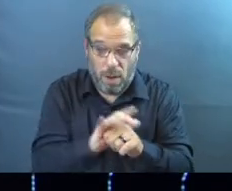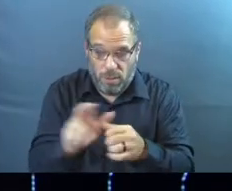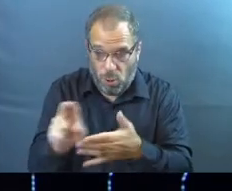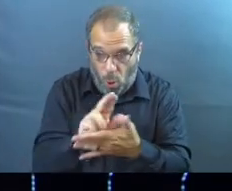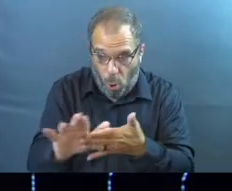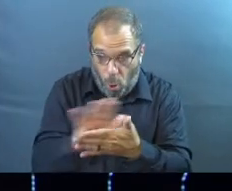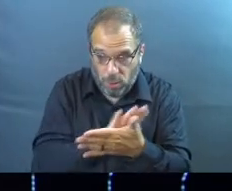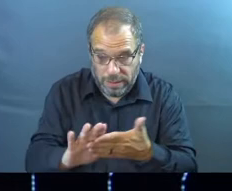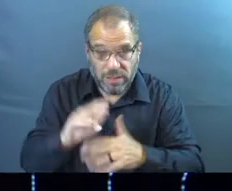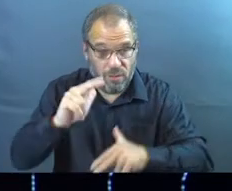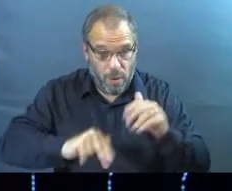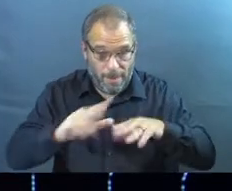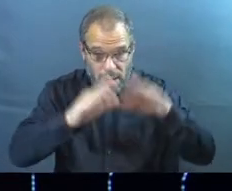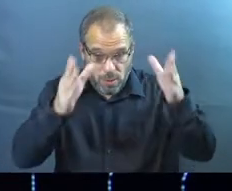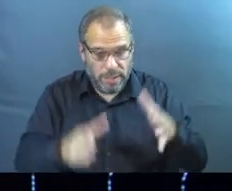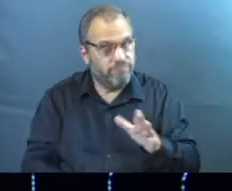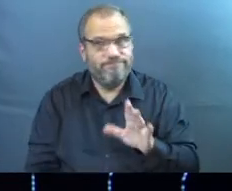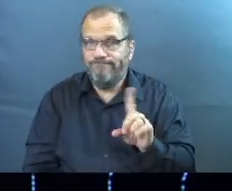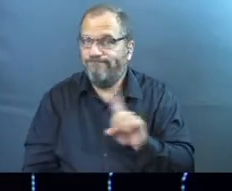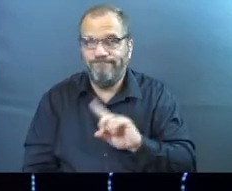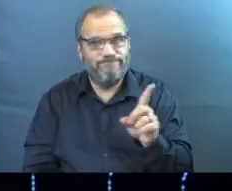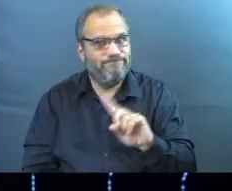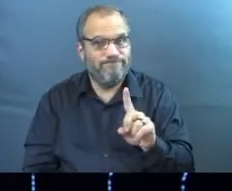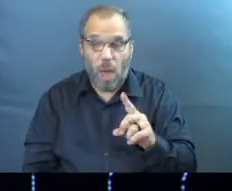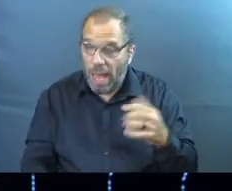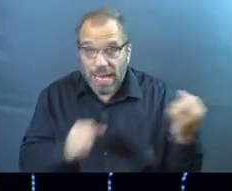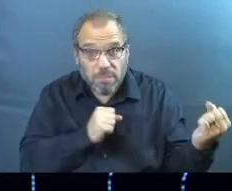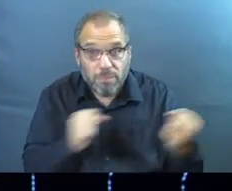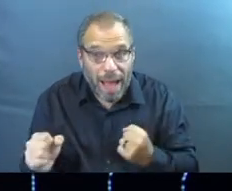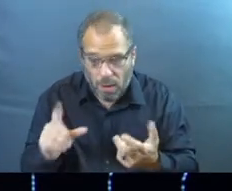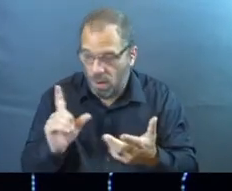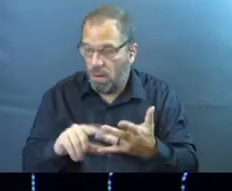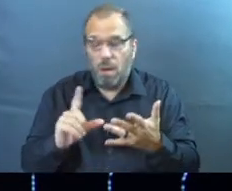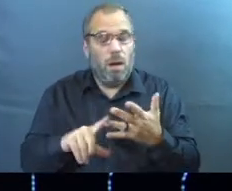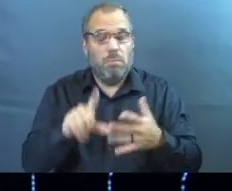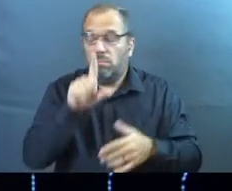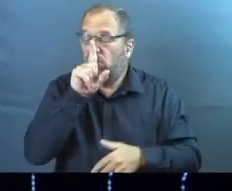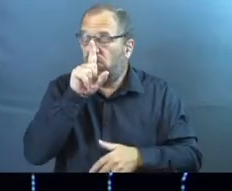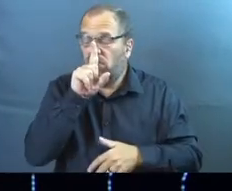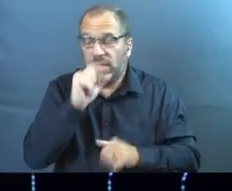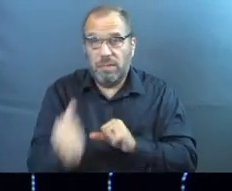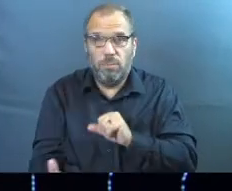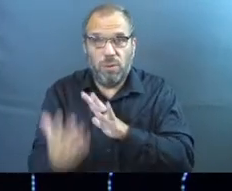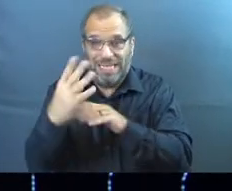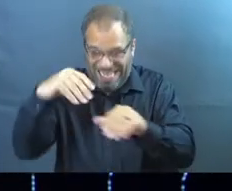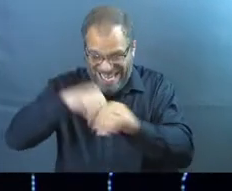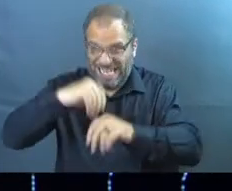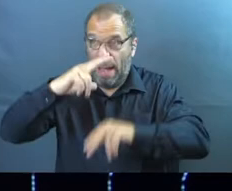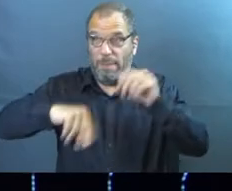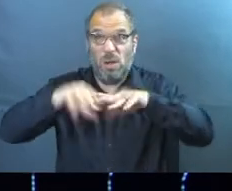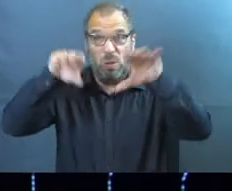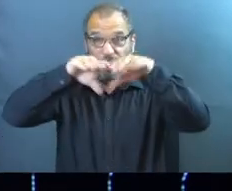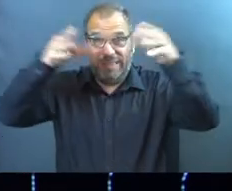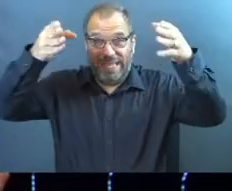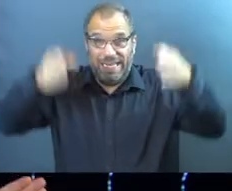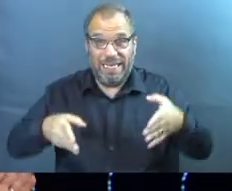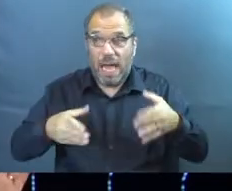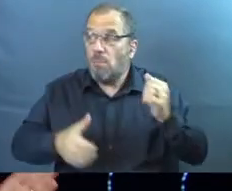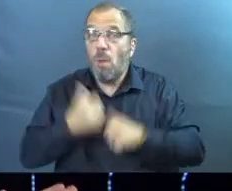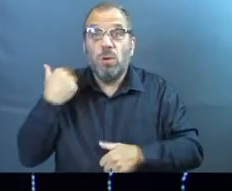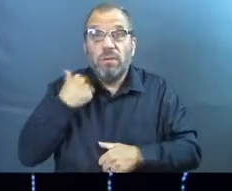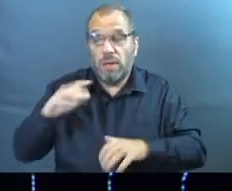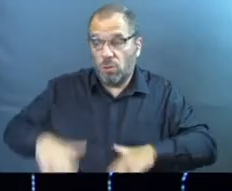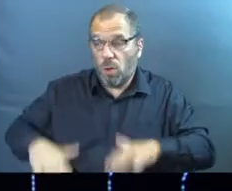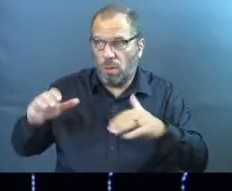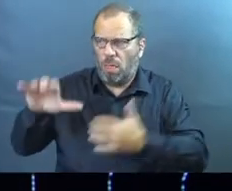holiness for a building. He doesn't promise his power. And he doesn't promise his presence in a building. And most of